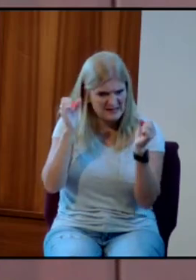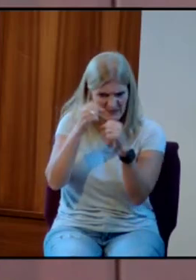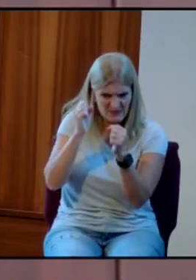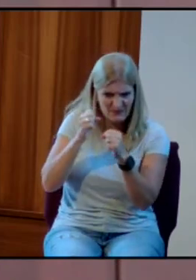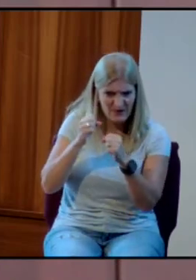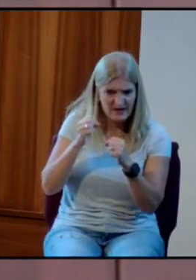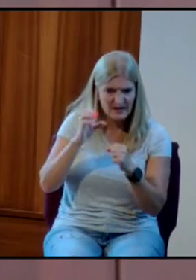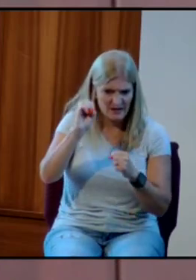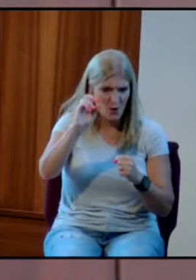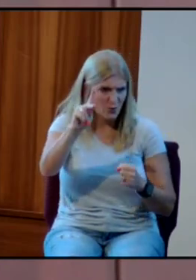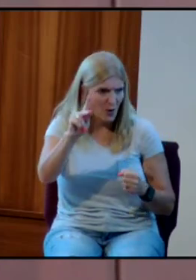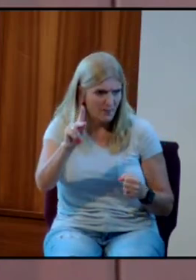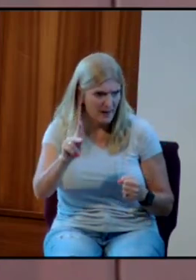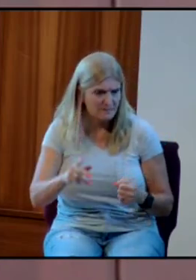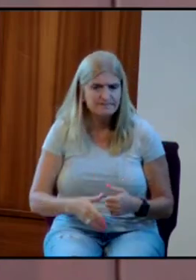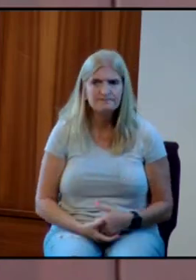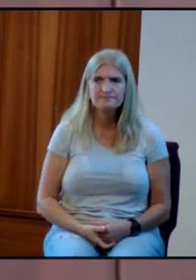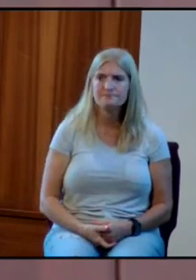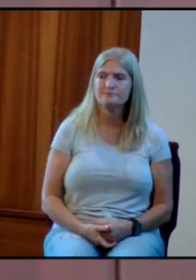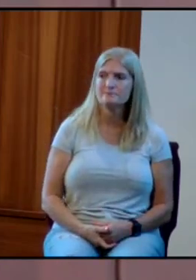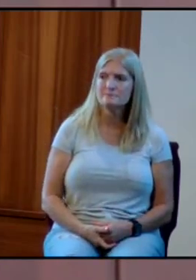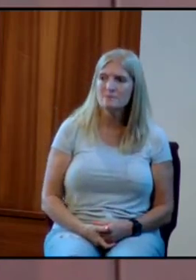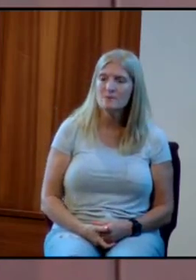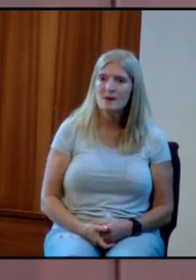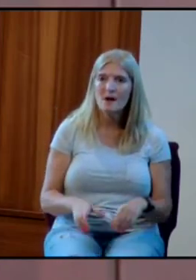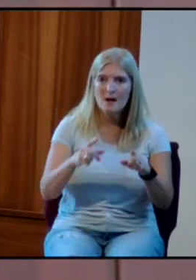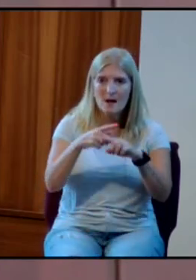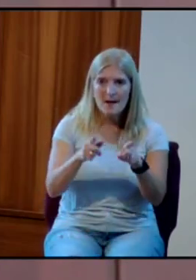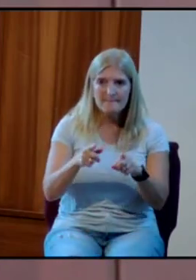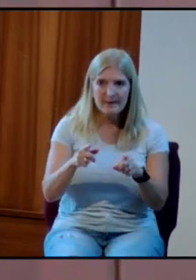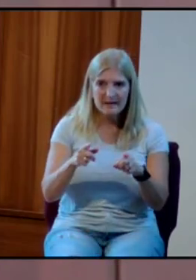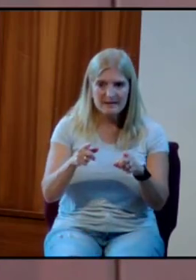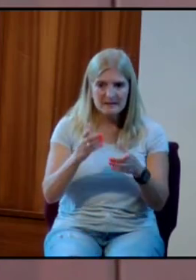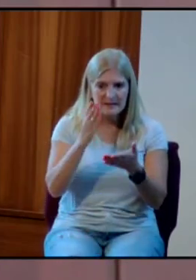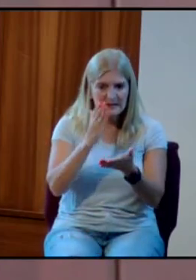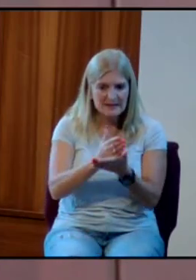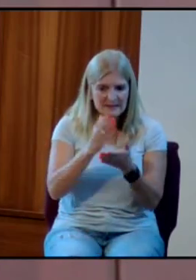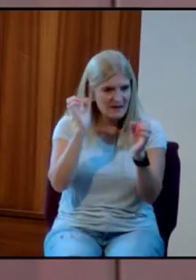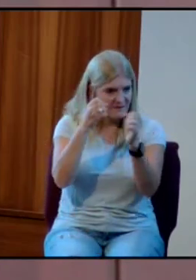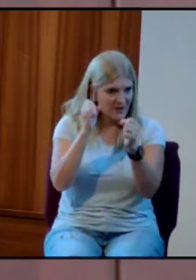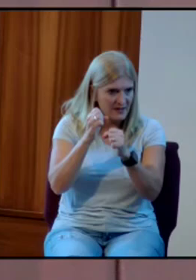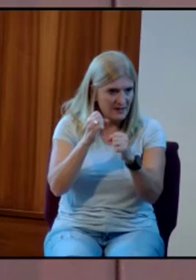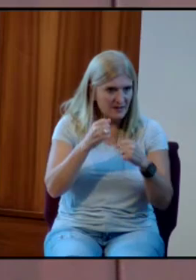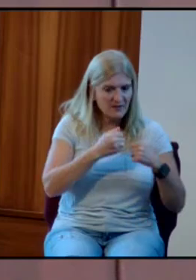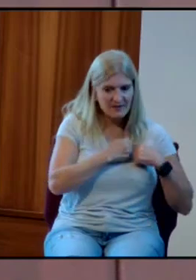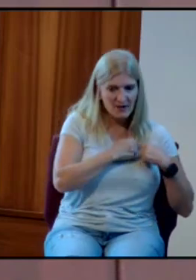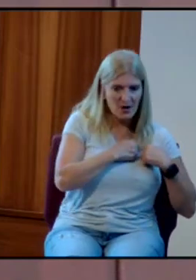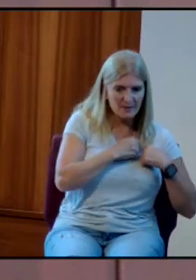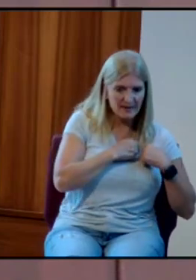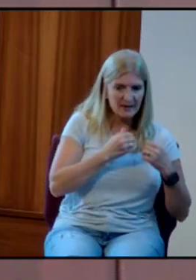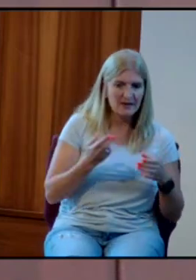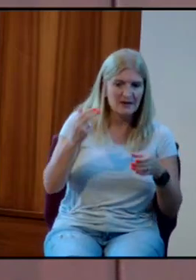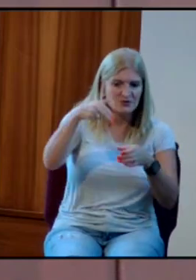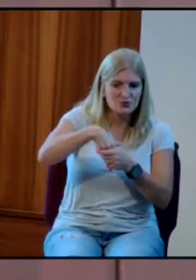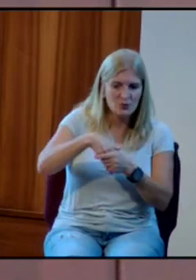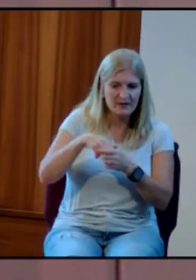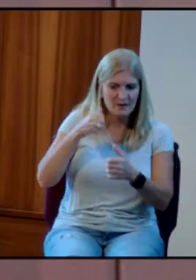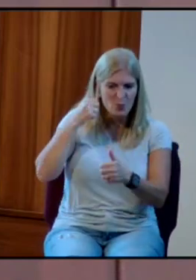Oklahoma. But he took a leave of absence from the army to join the Rough Riders.